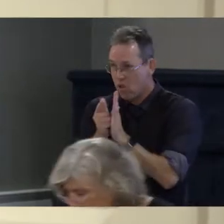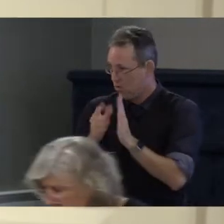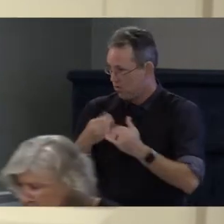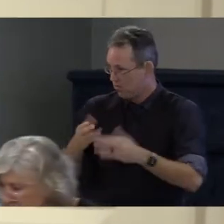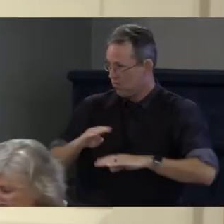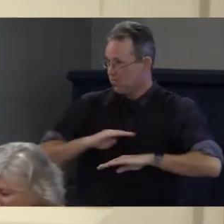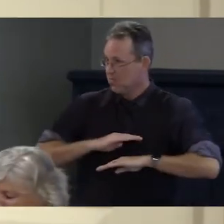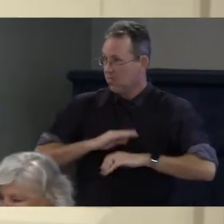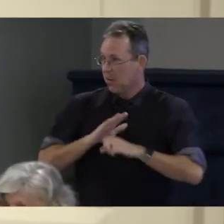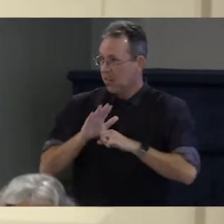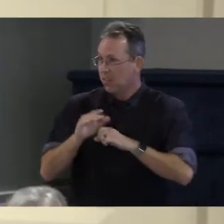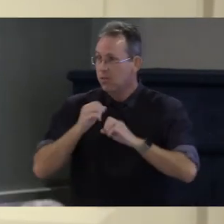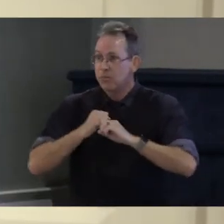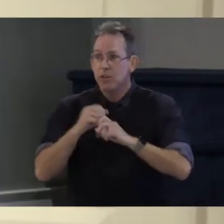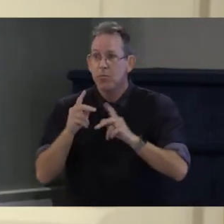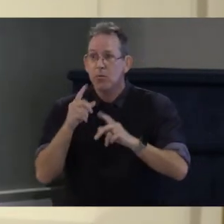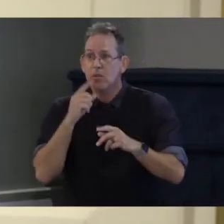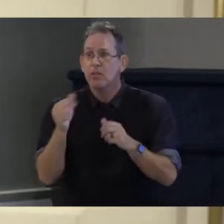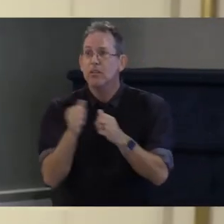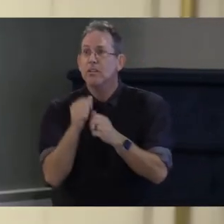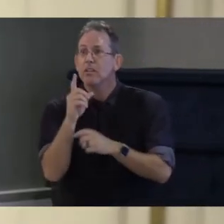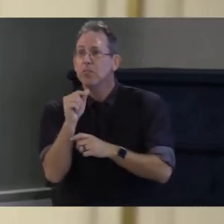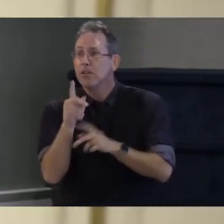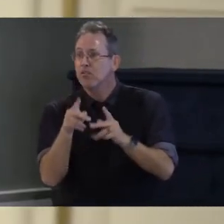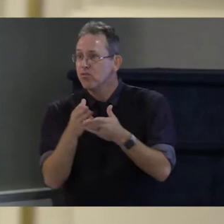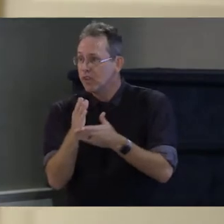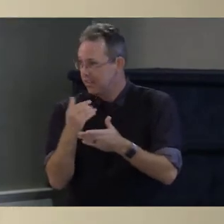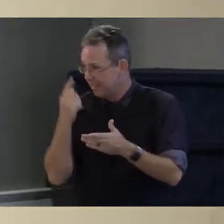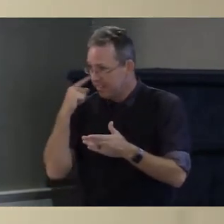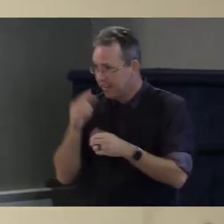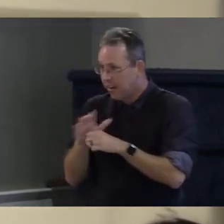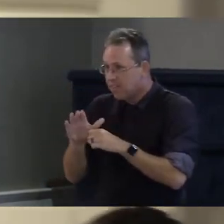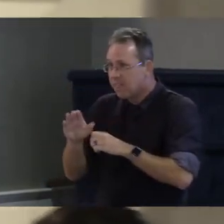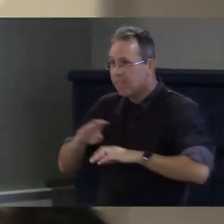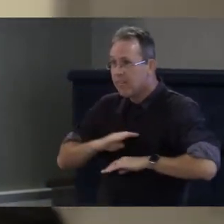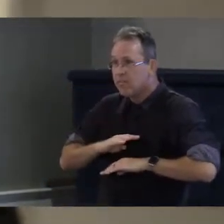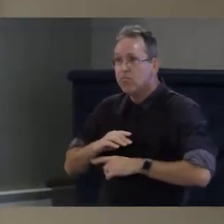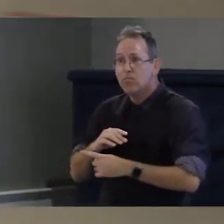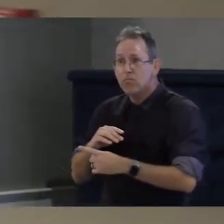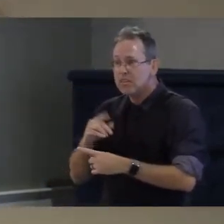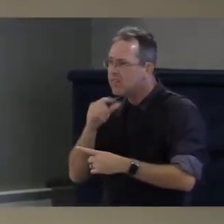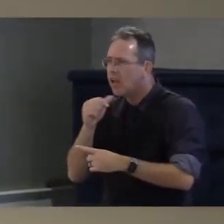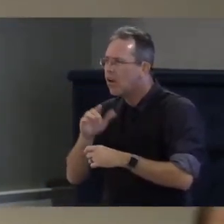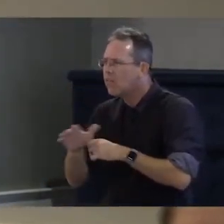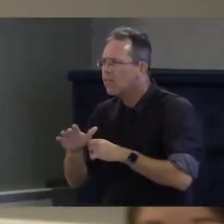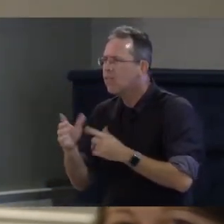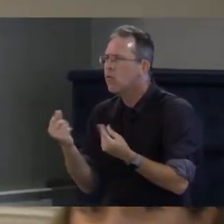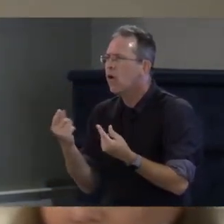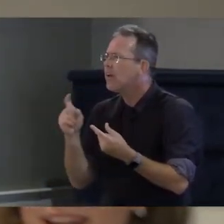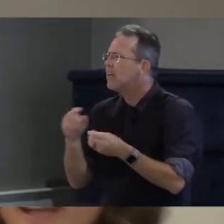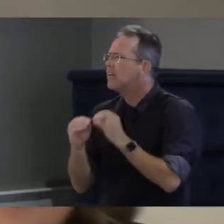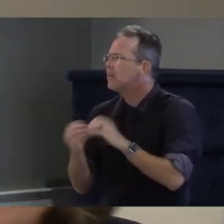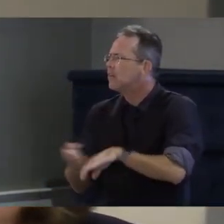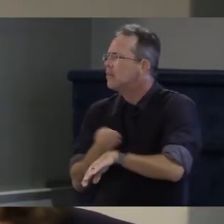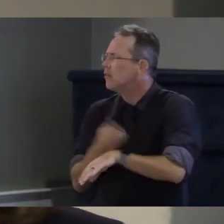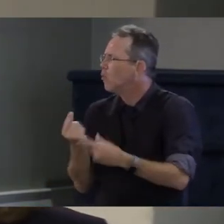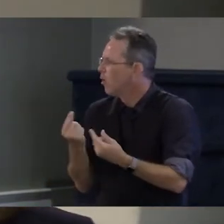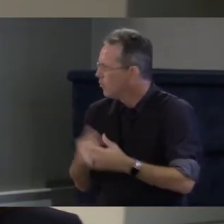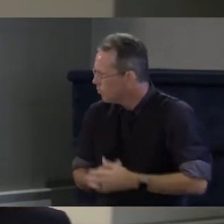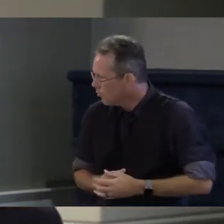support and Molly Gray let's start with you this time and we'll just move clockwise I think it's wonderful that we're here today